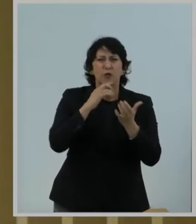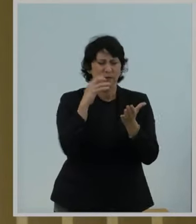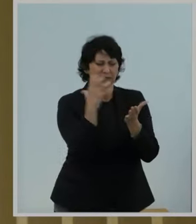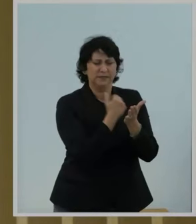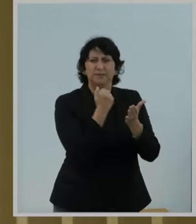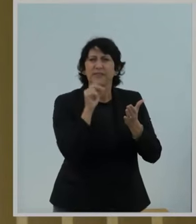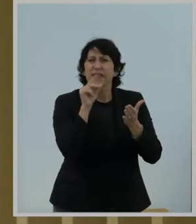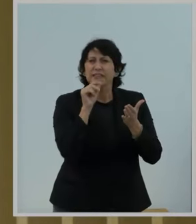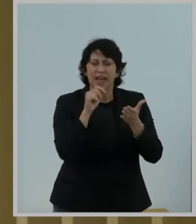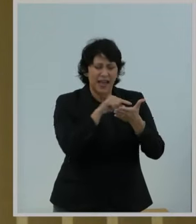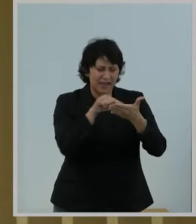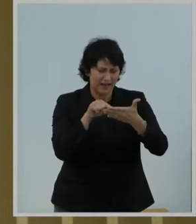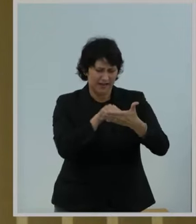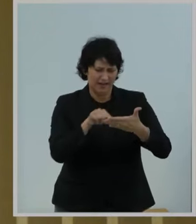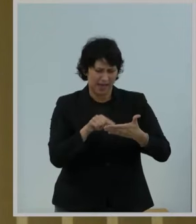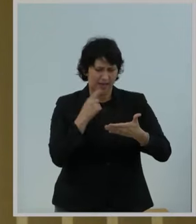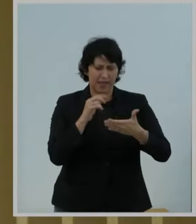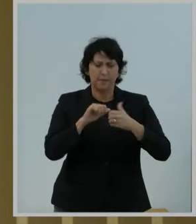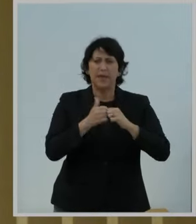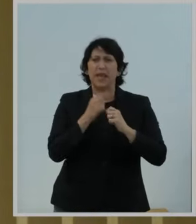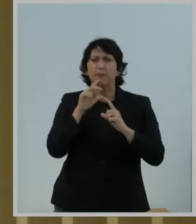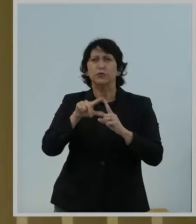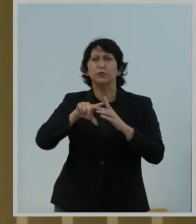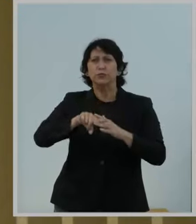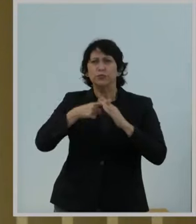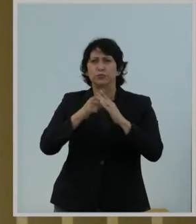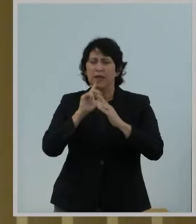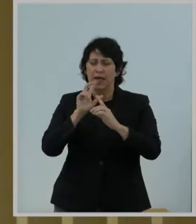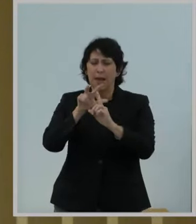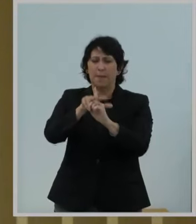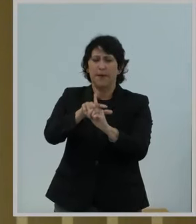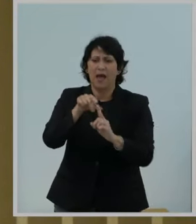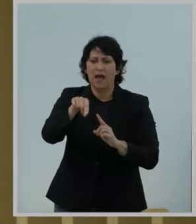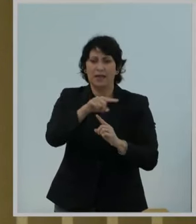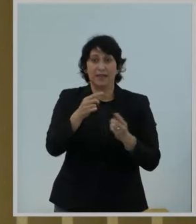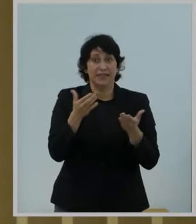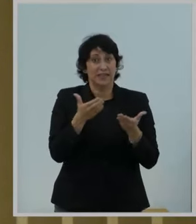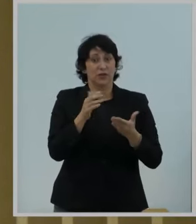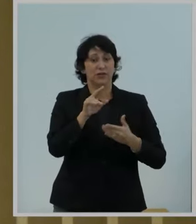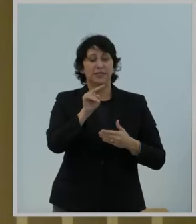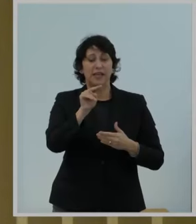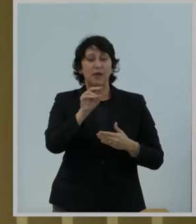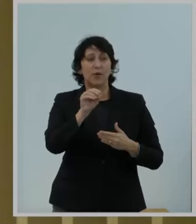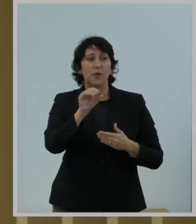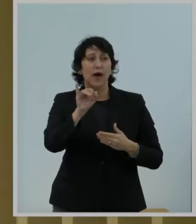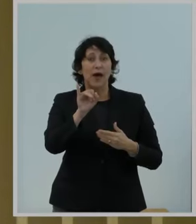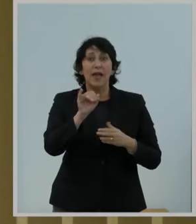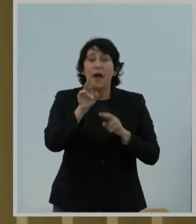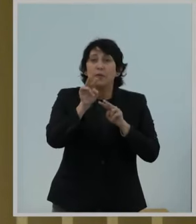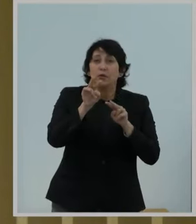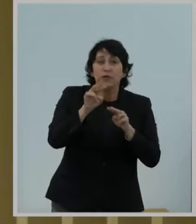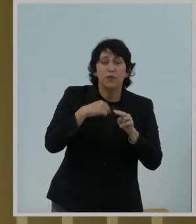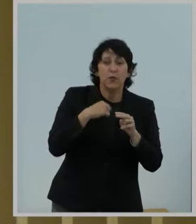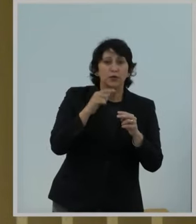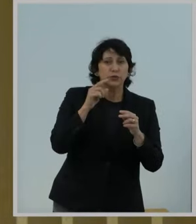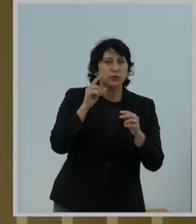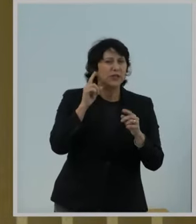in need? Those are the questions we rightfully ask today. And this NOI, I look forward to hearing from experts